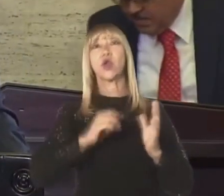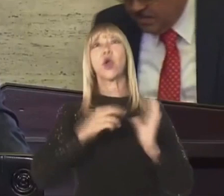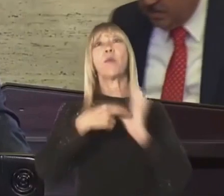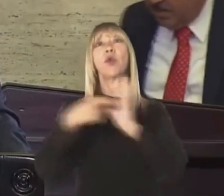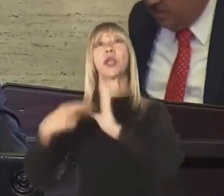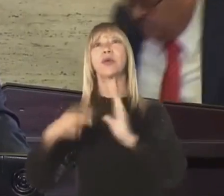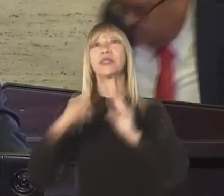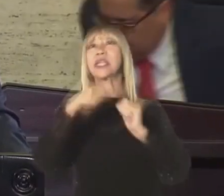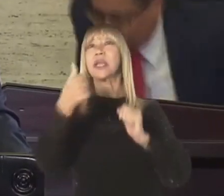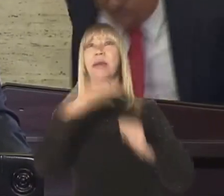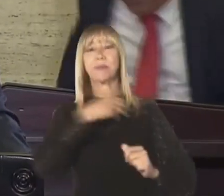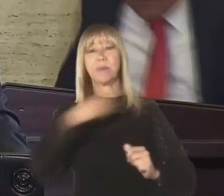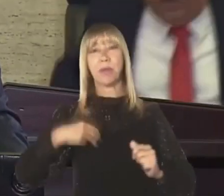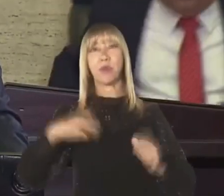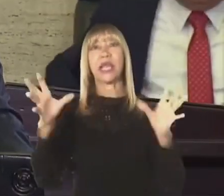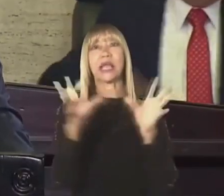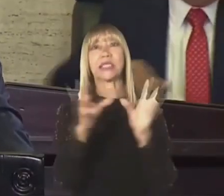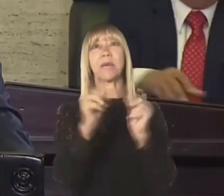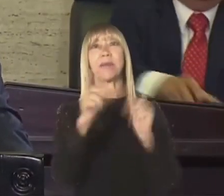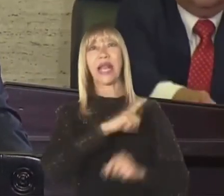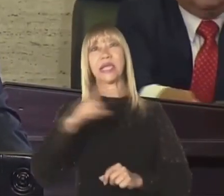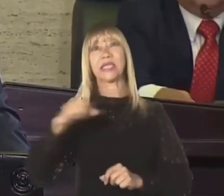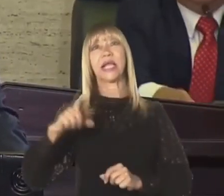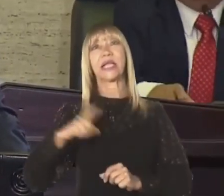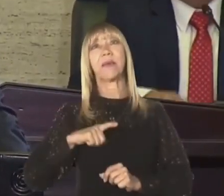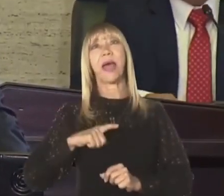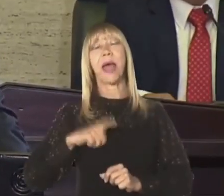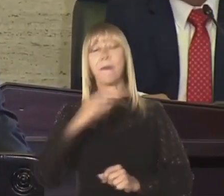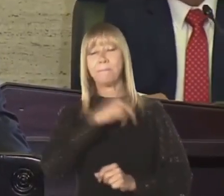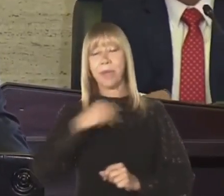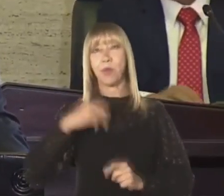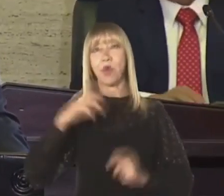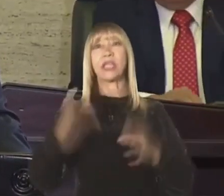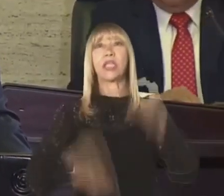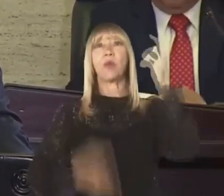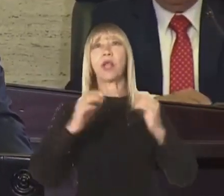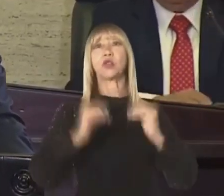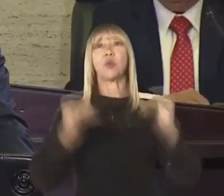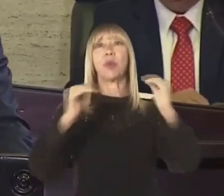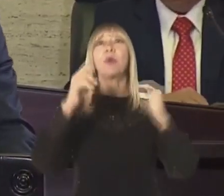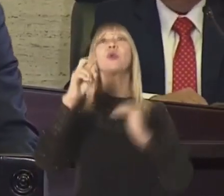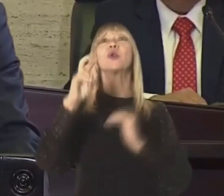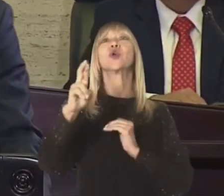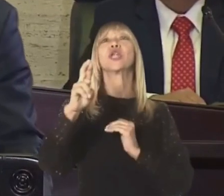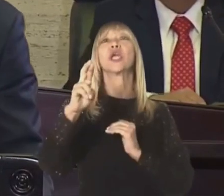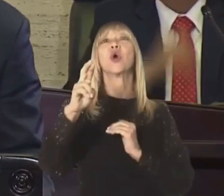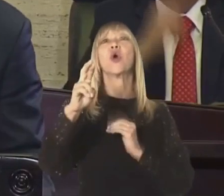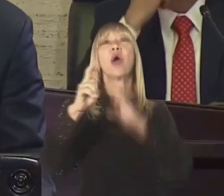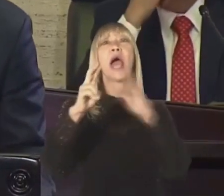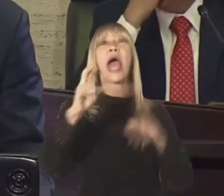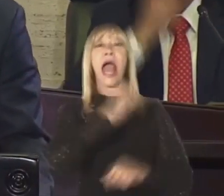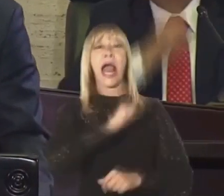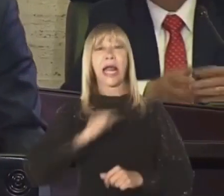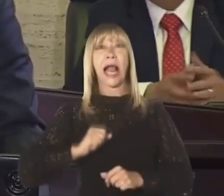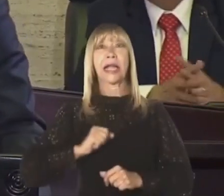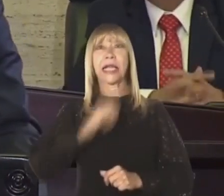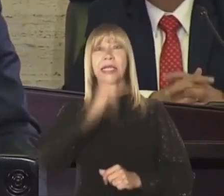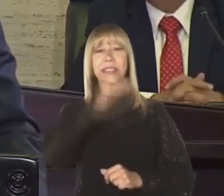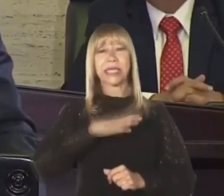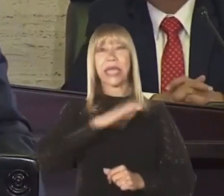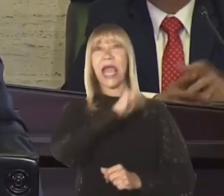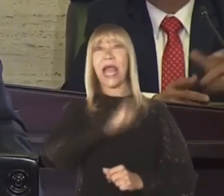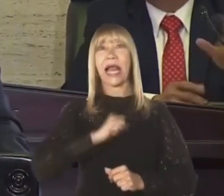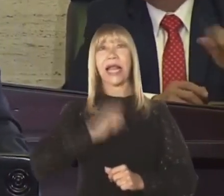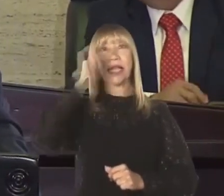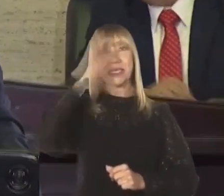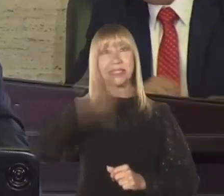achievements that he attributed to his administration in the 27 months that he has been in command and in which he